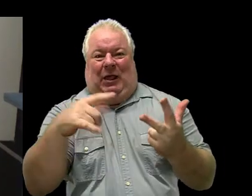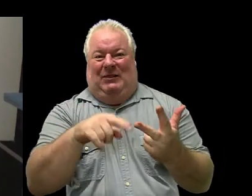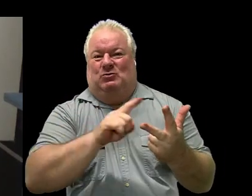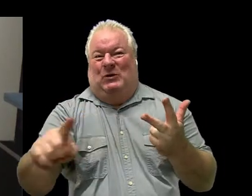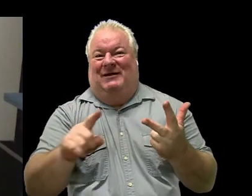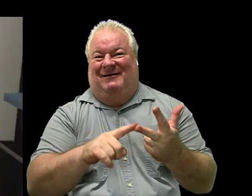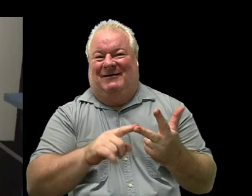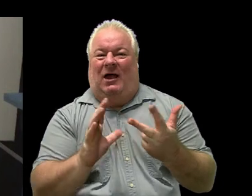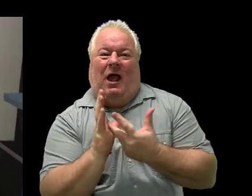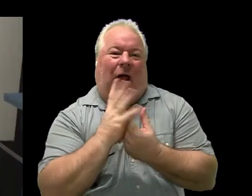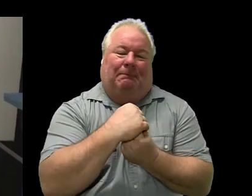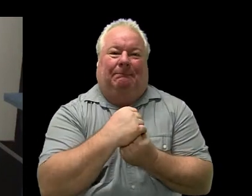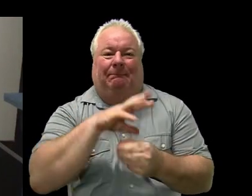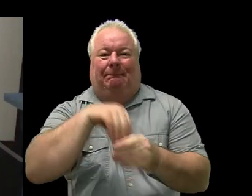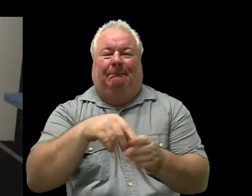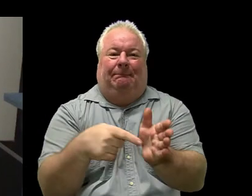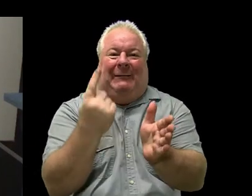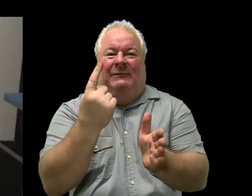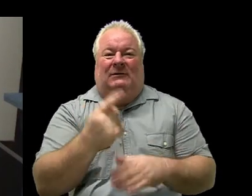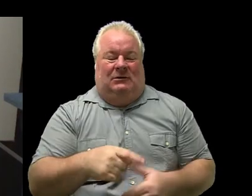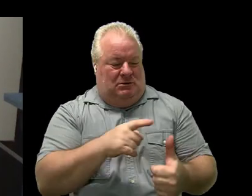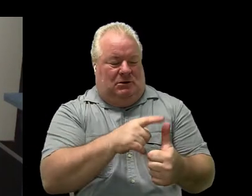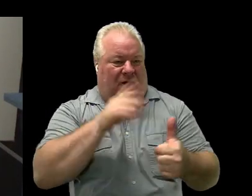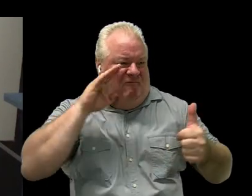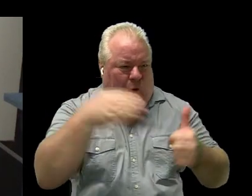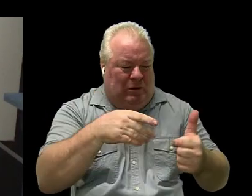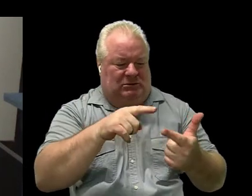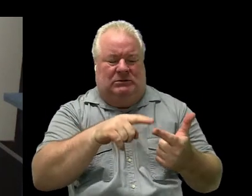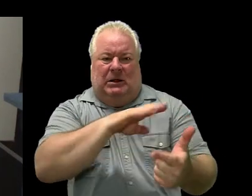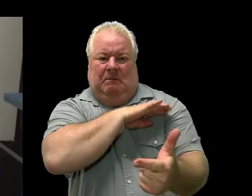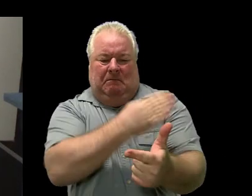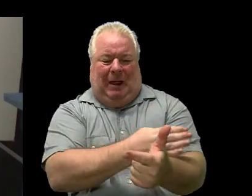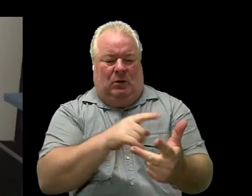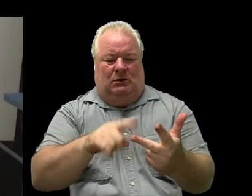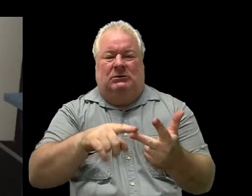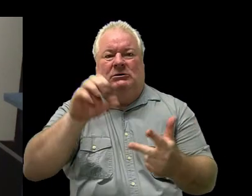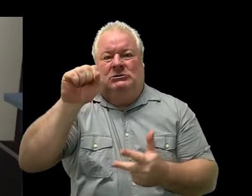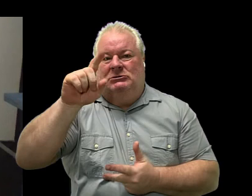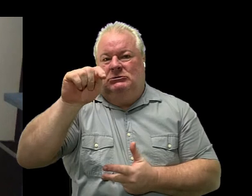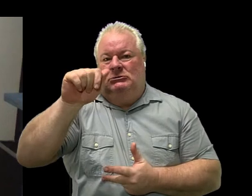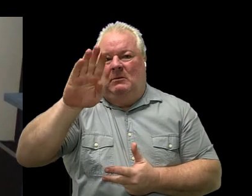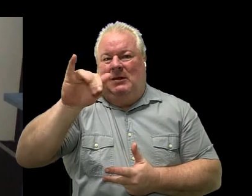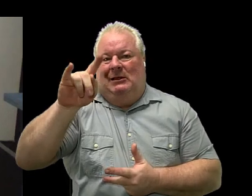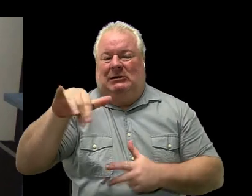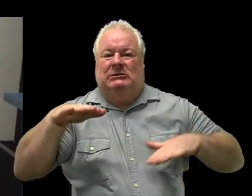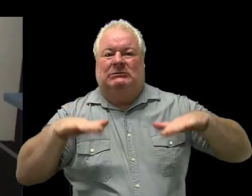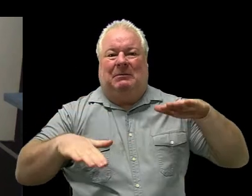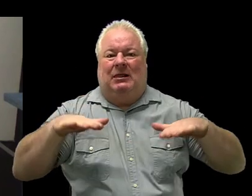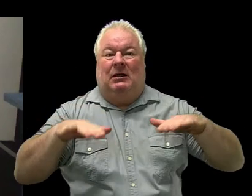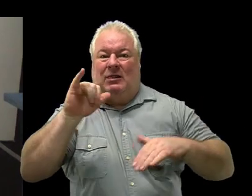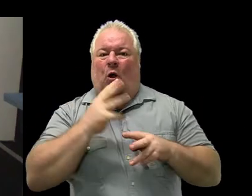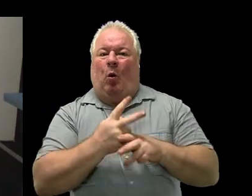third week so focus power stability that is our warrior pose